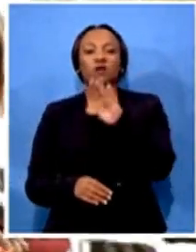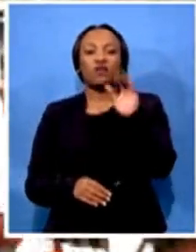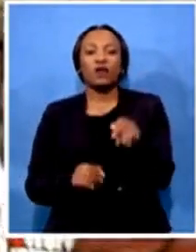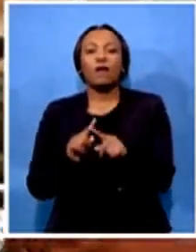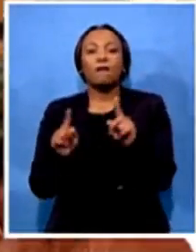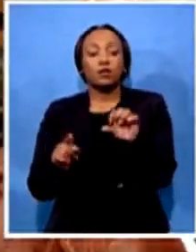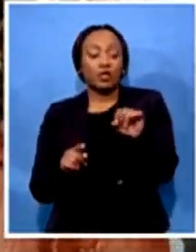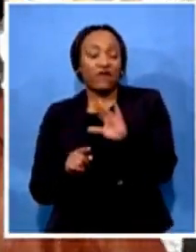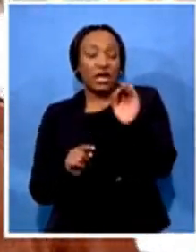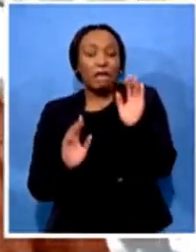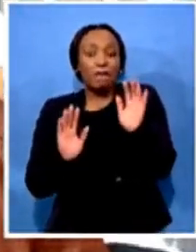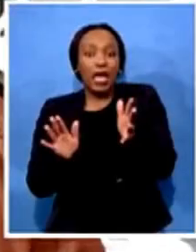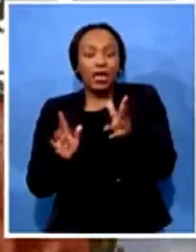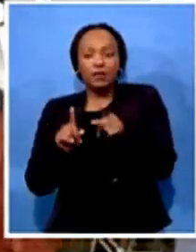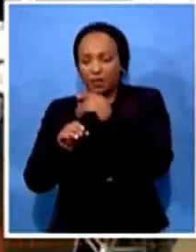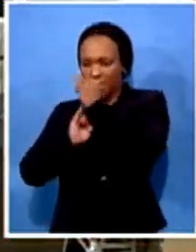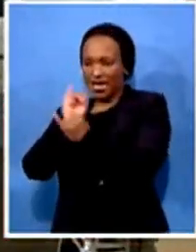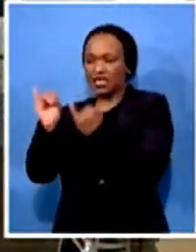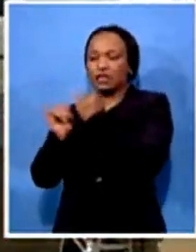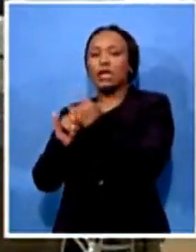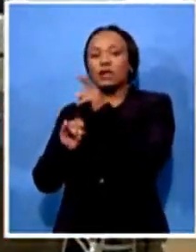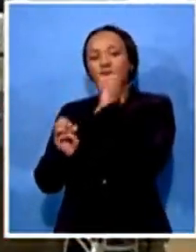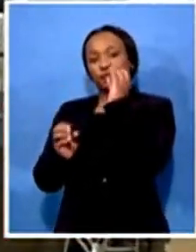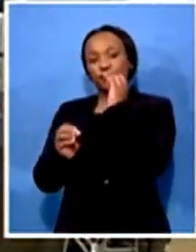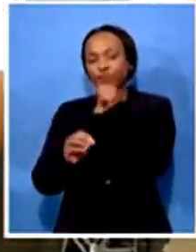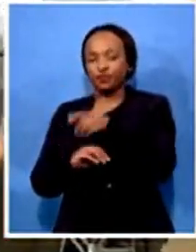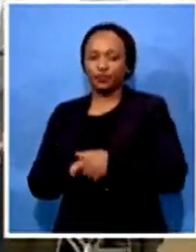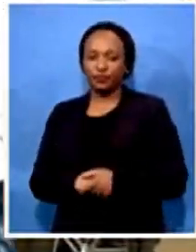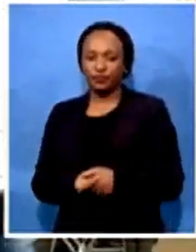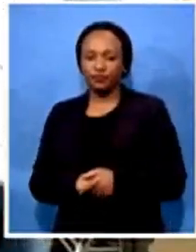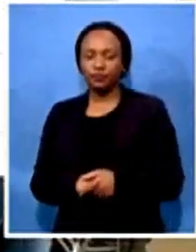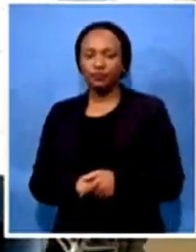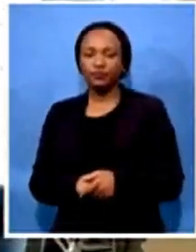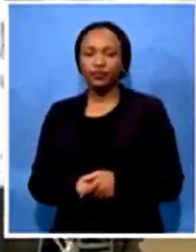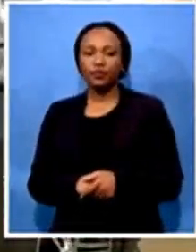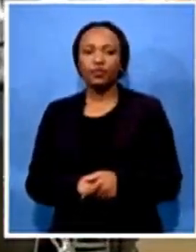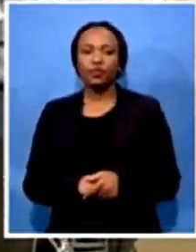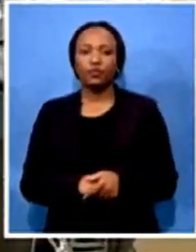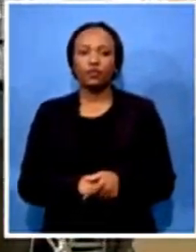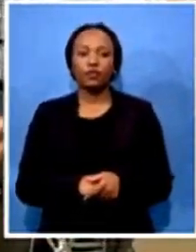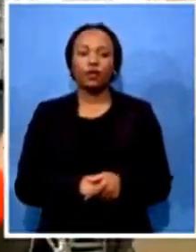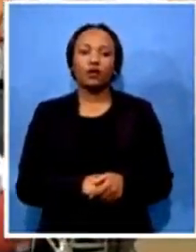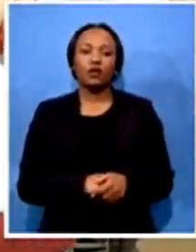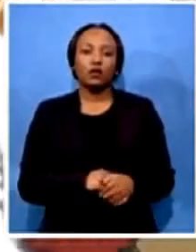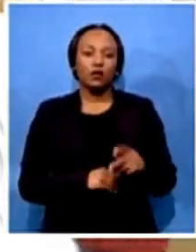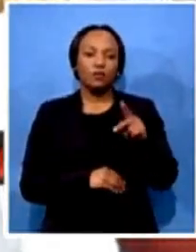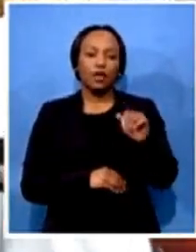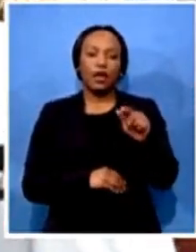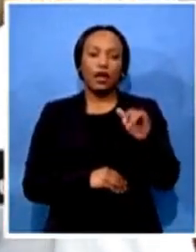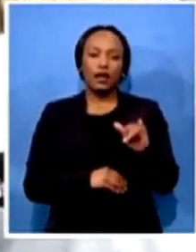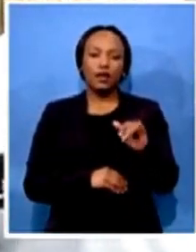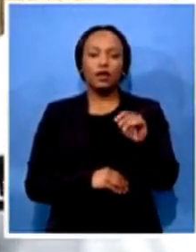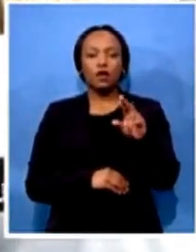Thank you, Gali. Thank you very much. Well, this is Gali Roo representing this campaign